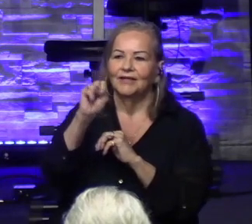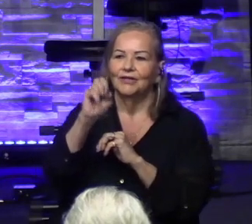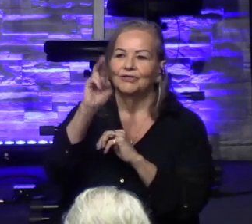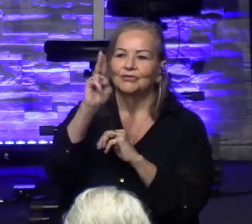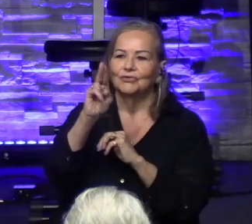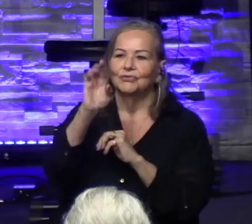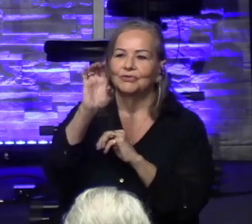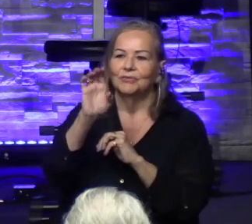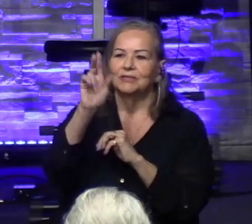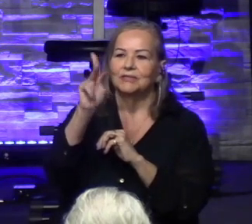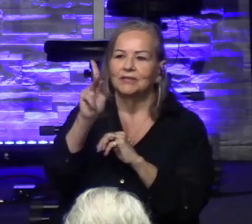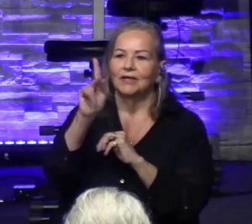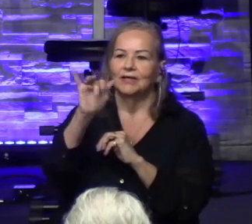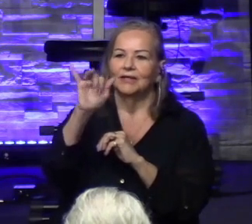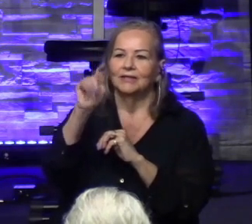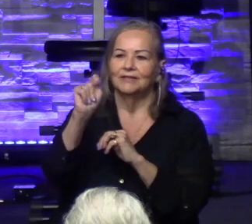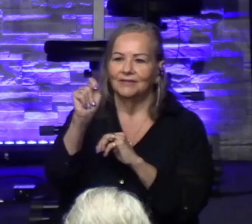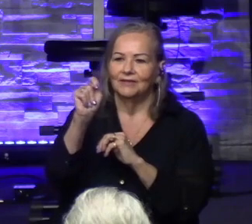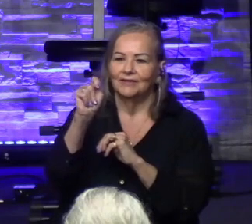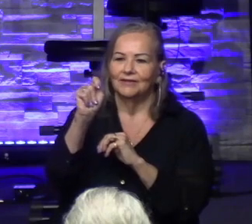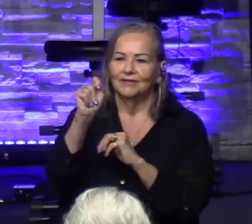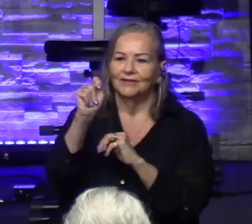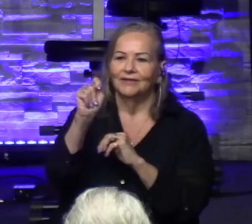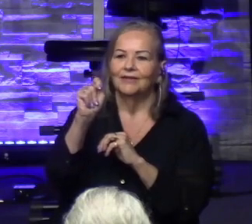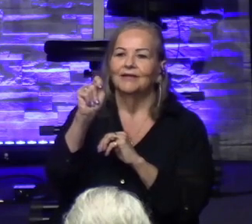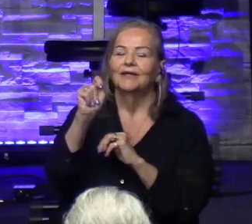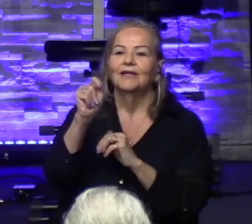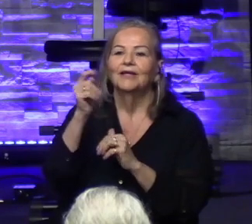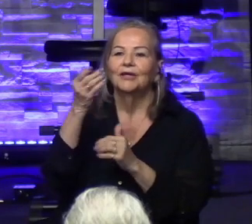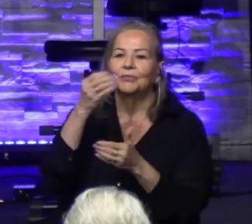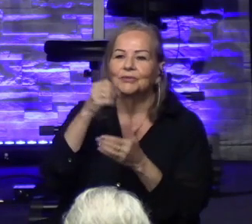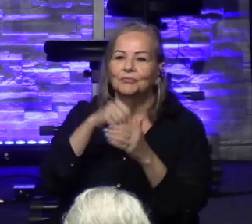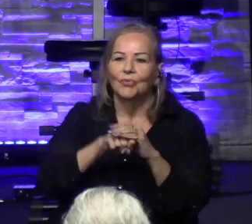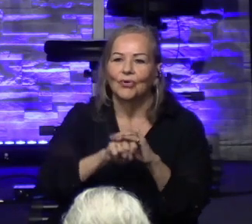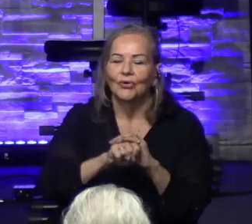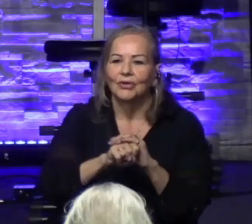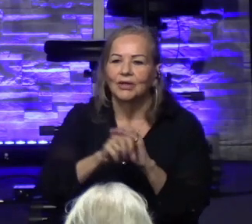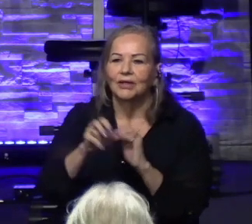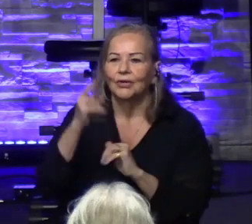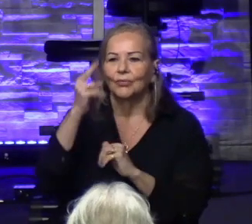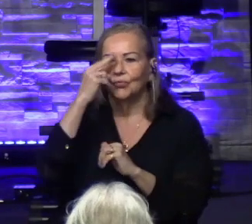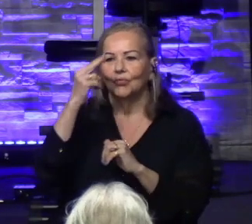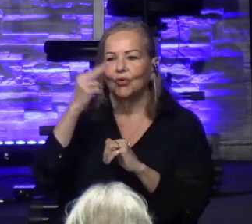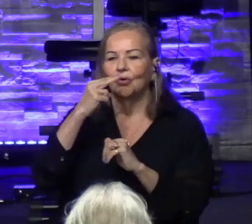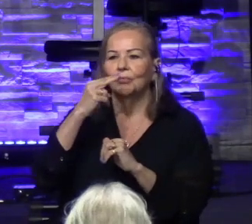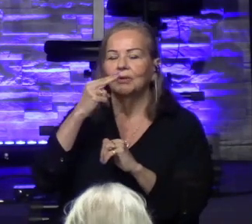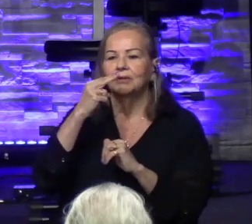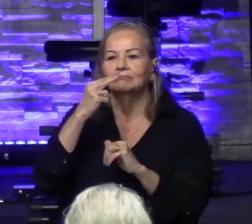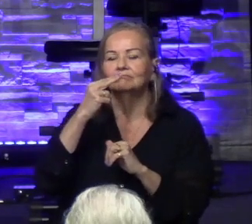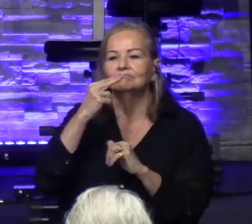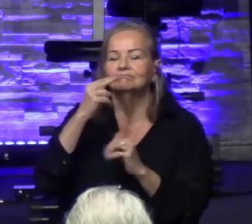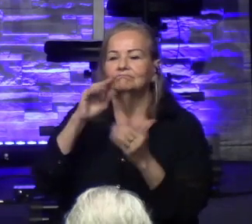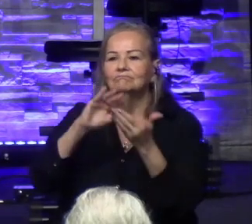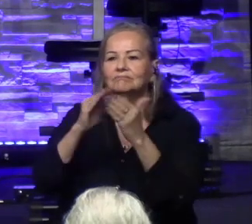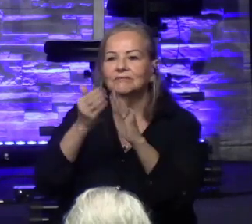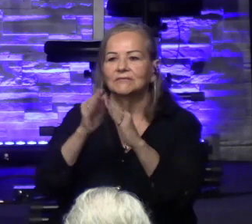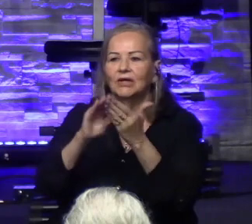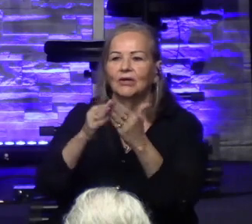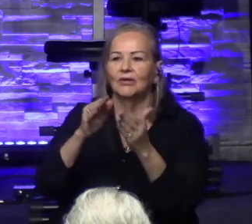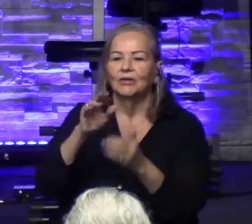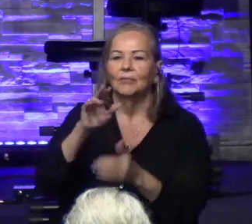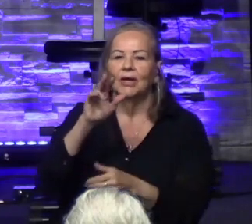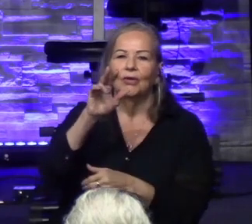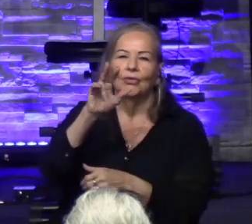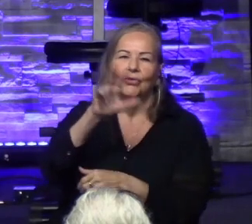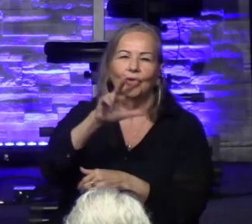Not me. He was born in a Roman colony in Britain around 387 A.D., and at the age